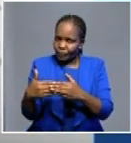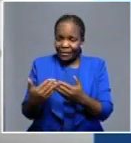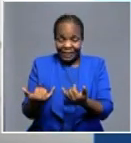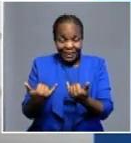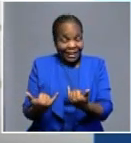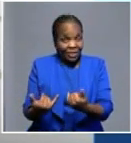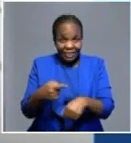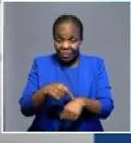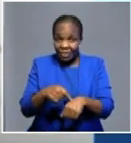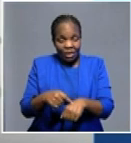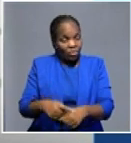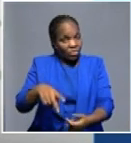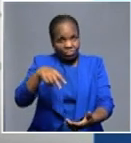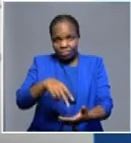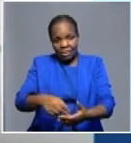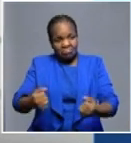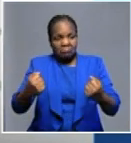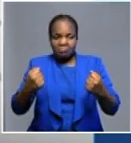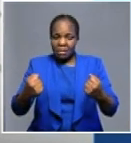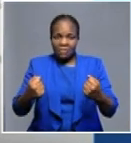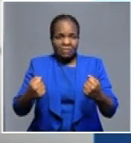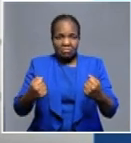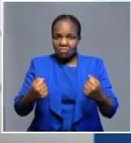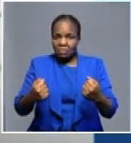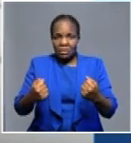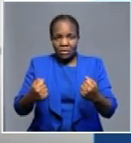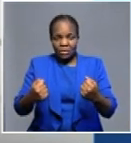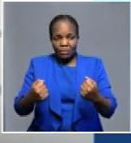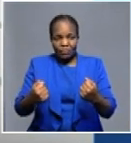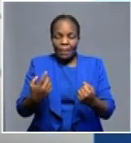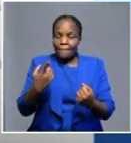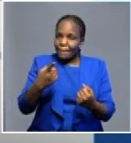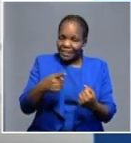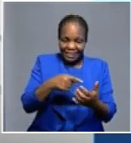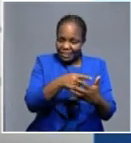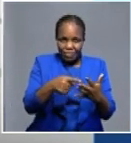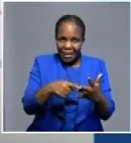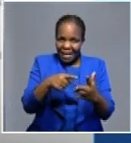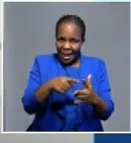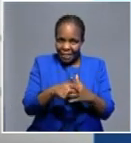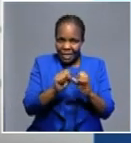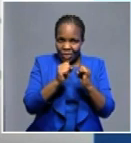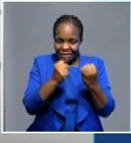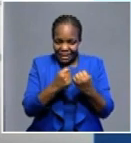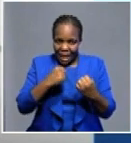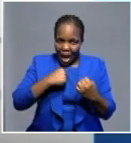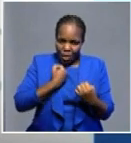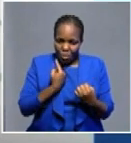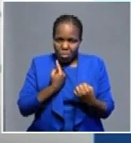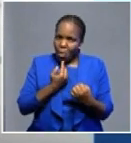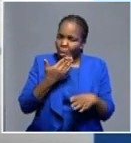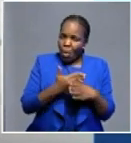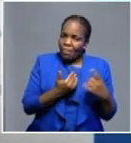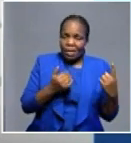high time for us now to come up with a tangible solution, but cannot be done only by NAFTA alone. We have,